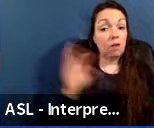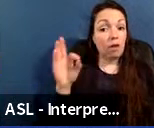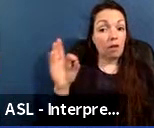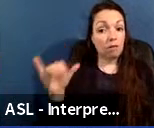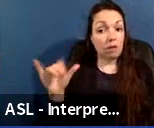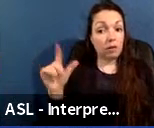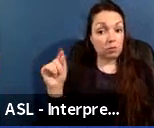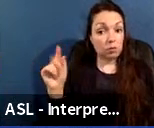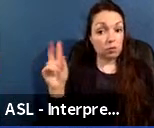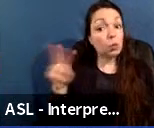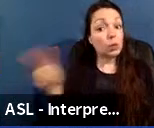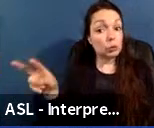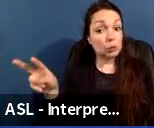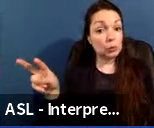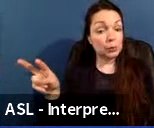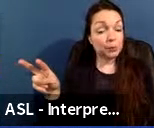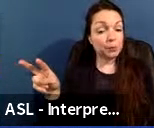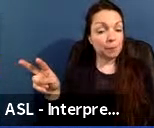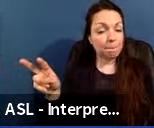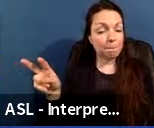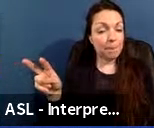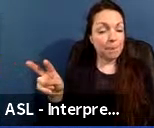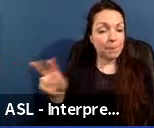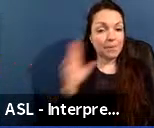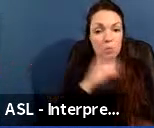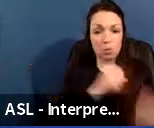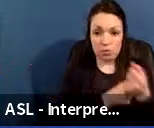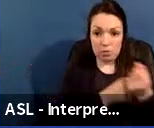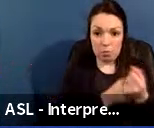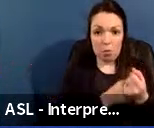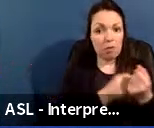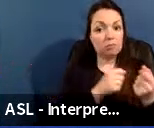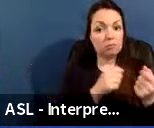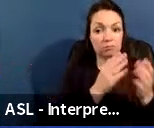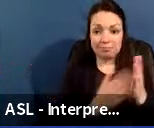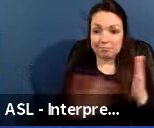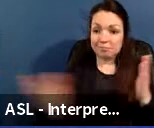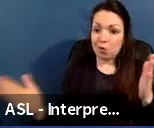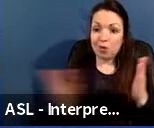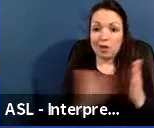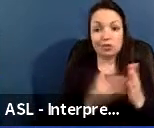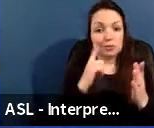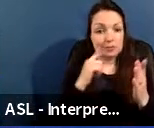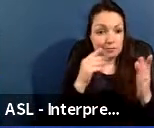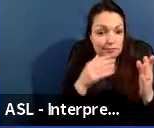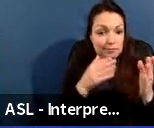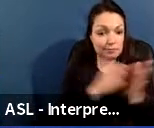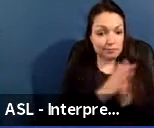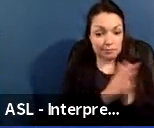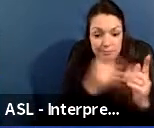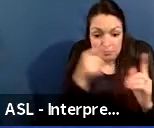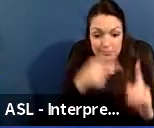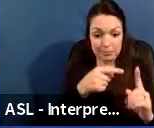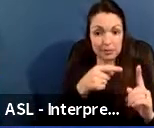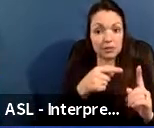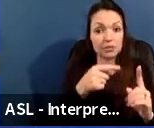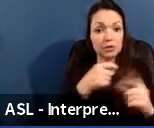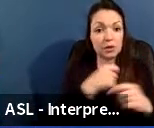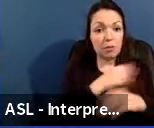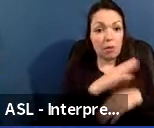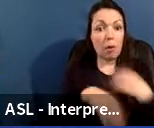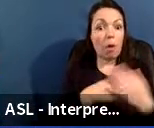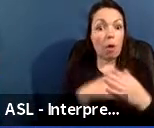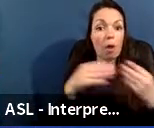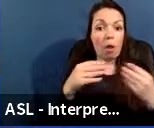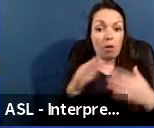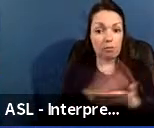CPS is going to support its long-range initiative to make all campuses more accessible. This includes